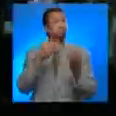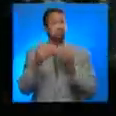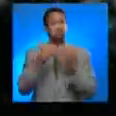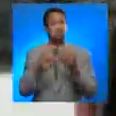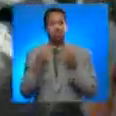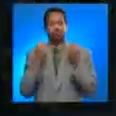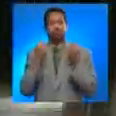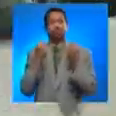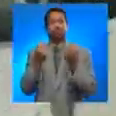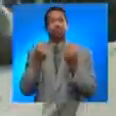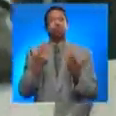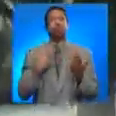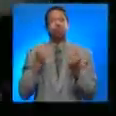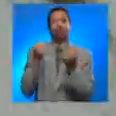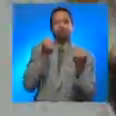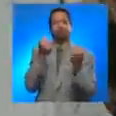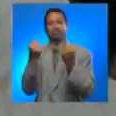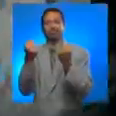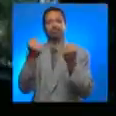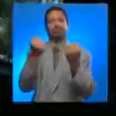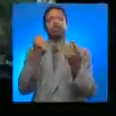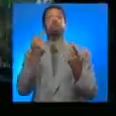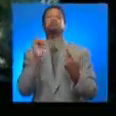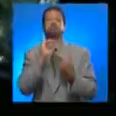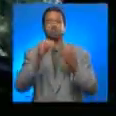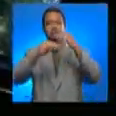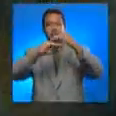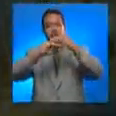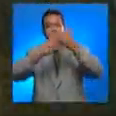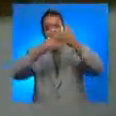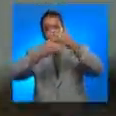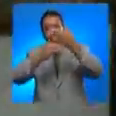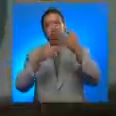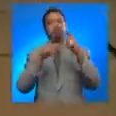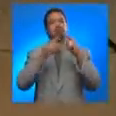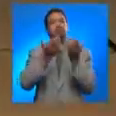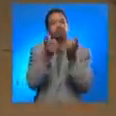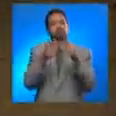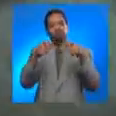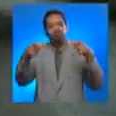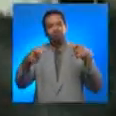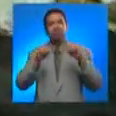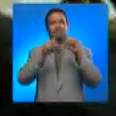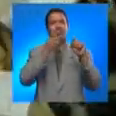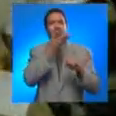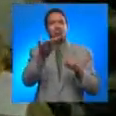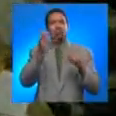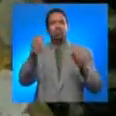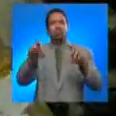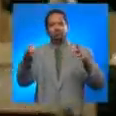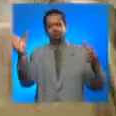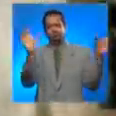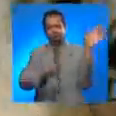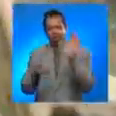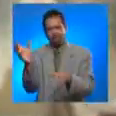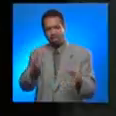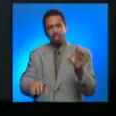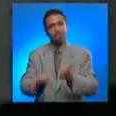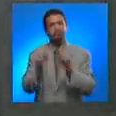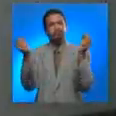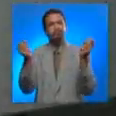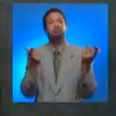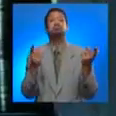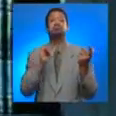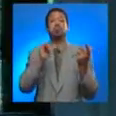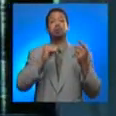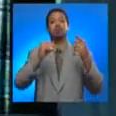while driving, one may feel the earthquake. Windows, dishes, glass objects and furniture may break. Objects may fall from